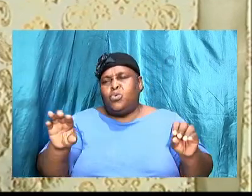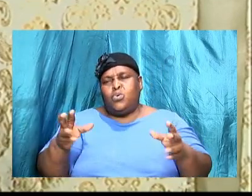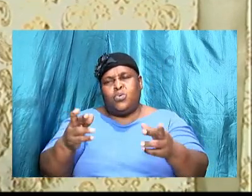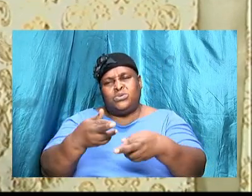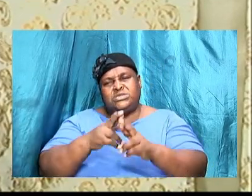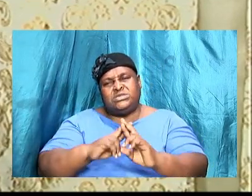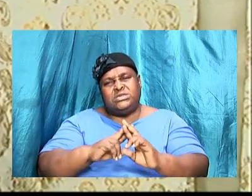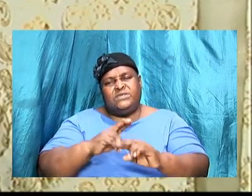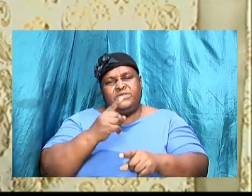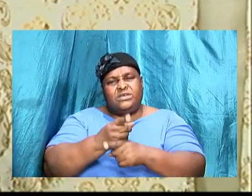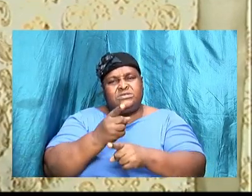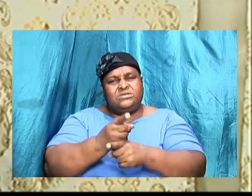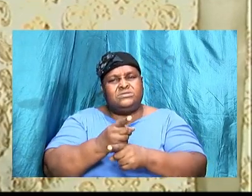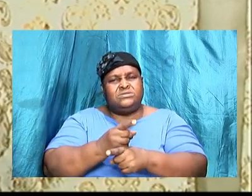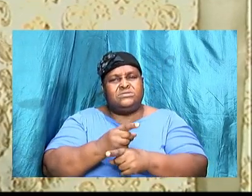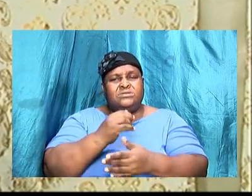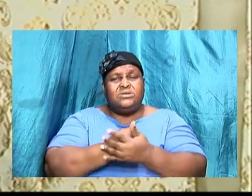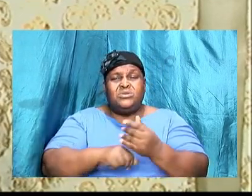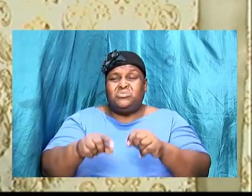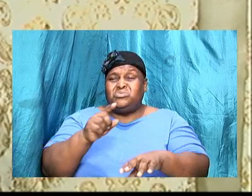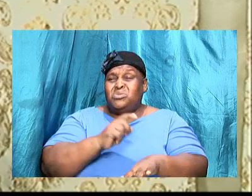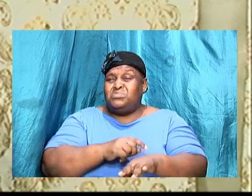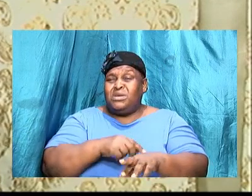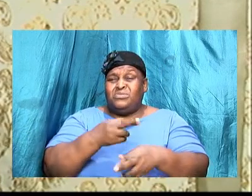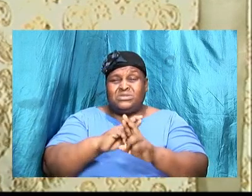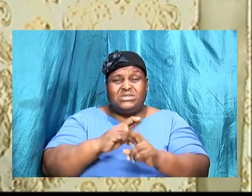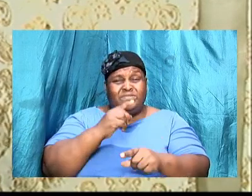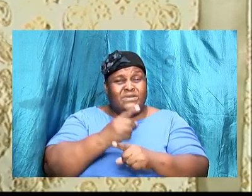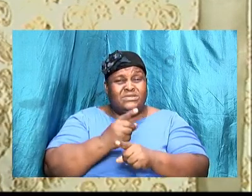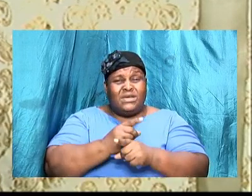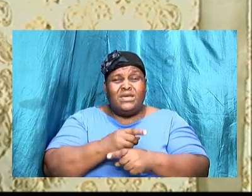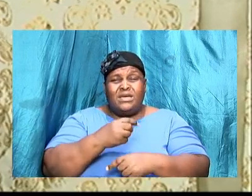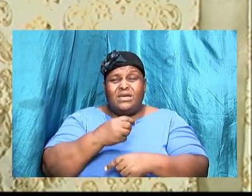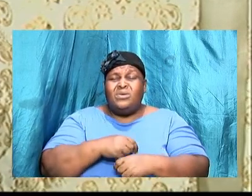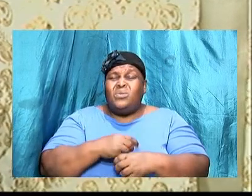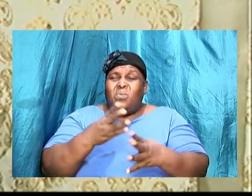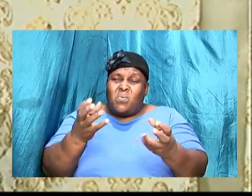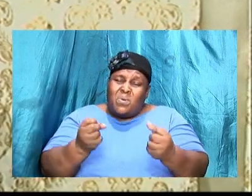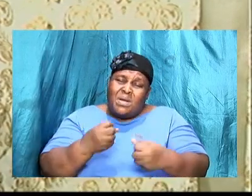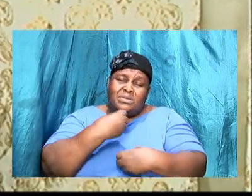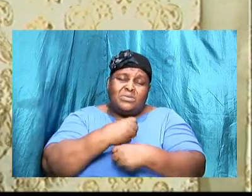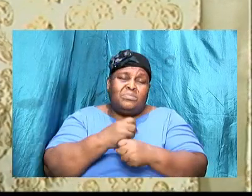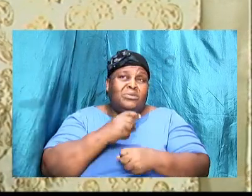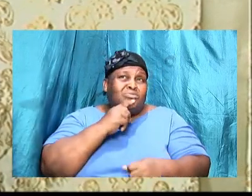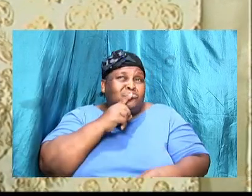right away sometimes we get the answer we not really sure and we want to make sure